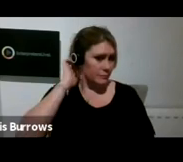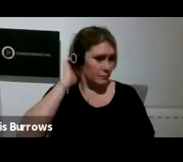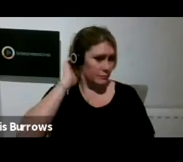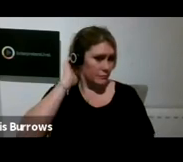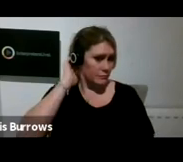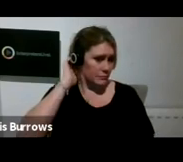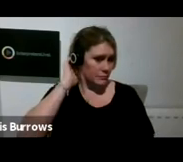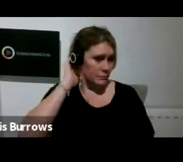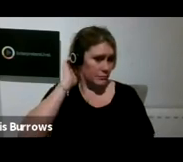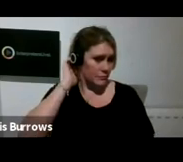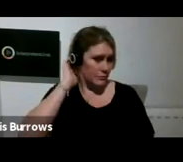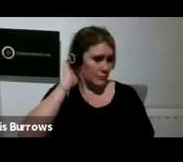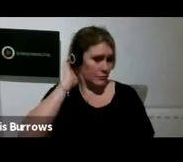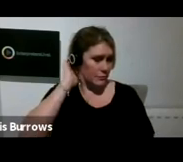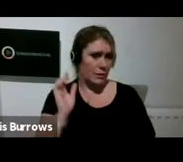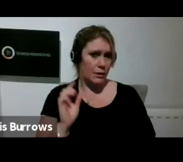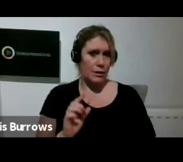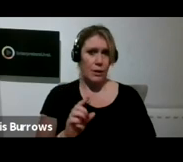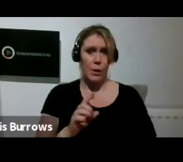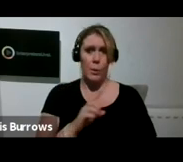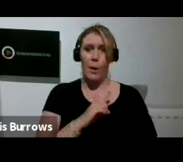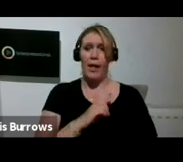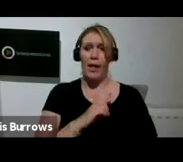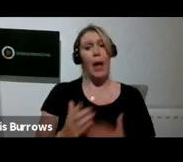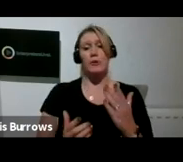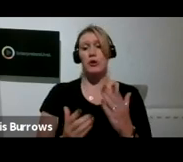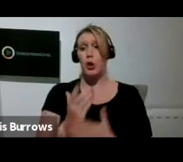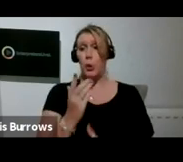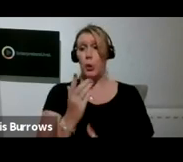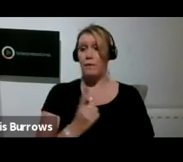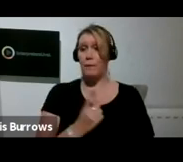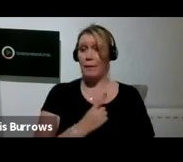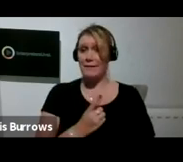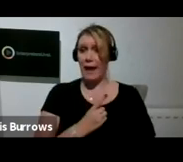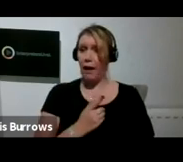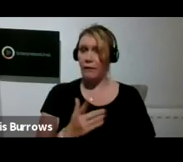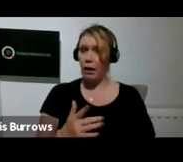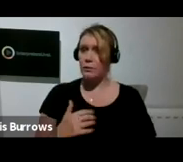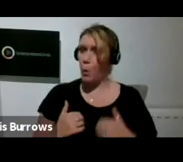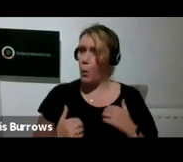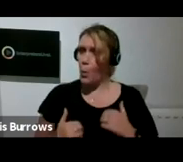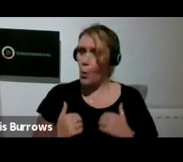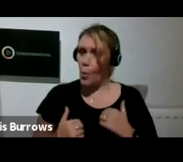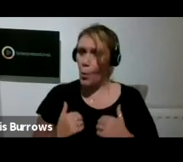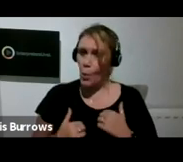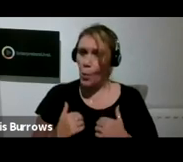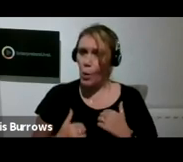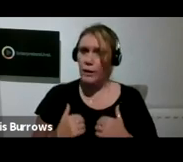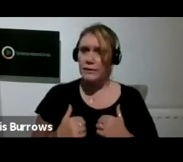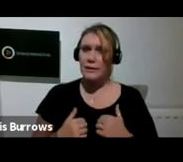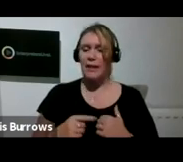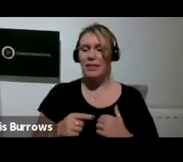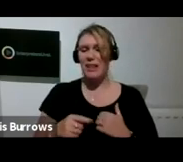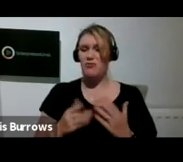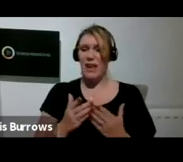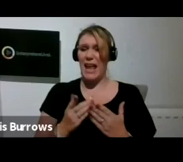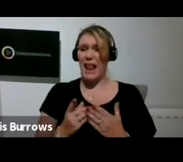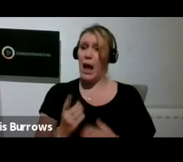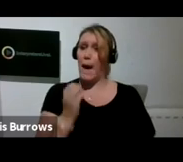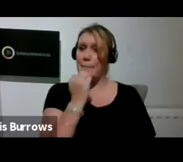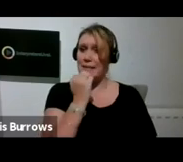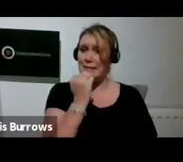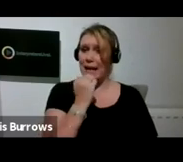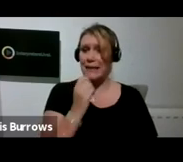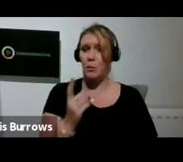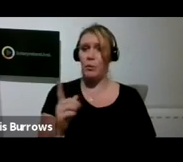expressionist. But that was a new departure for me. And that was quite stimulating. And that sort of takes you up to date with where I